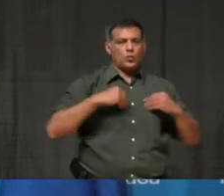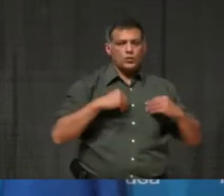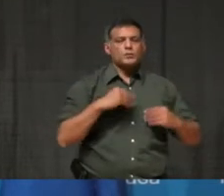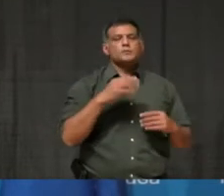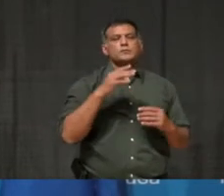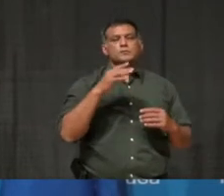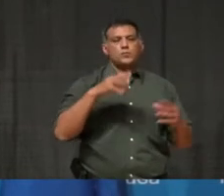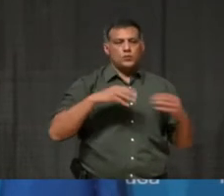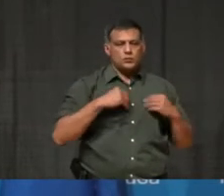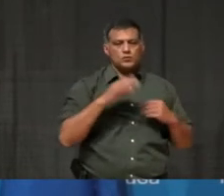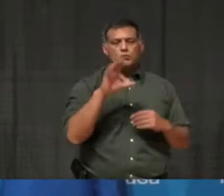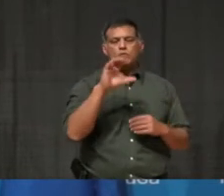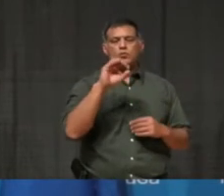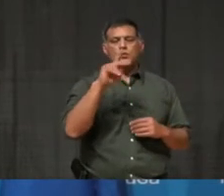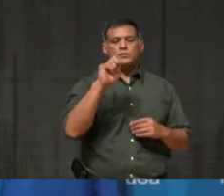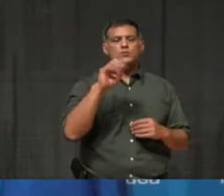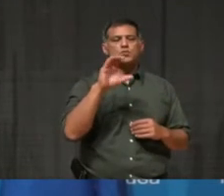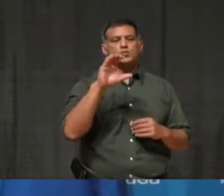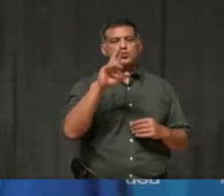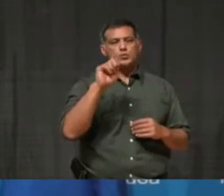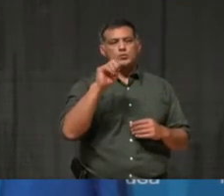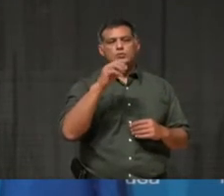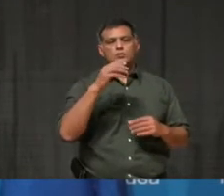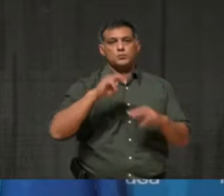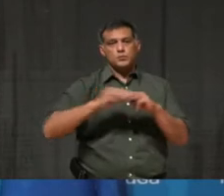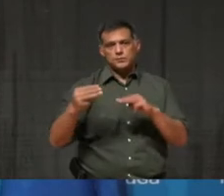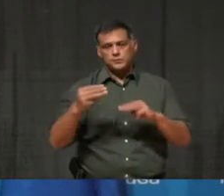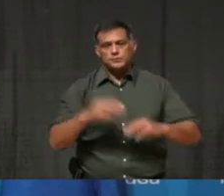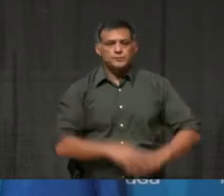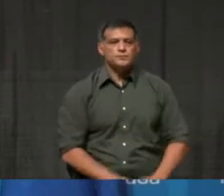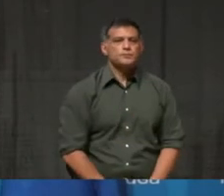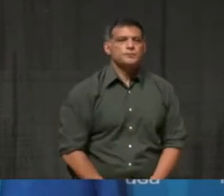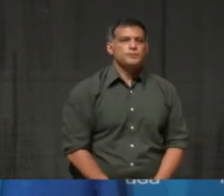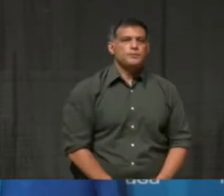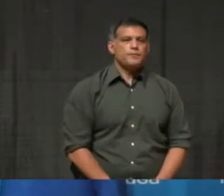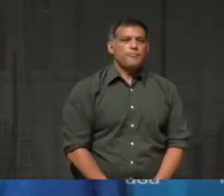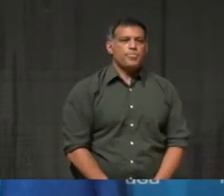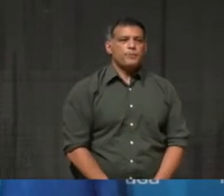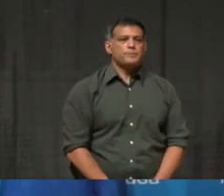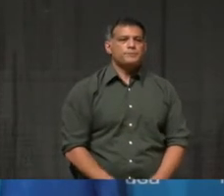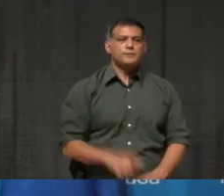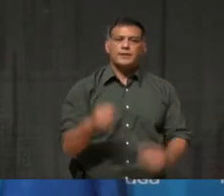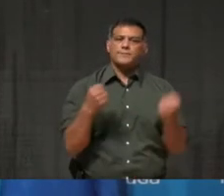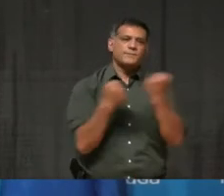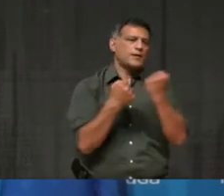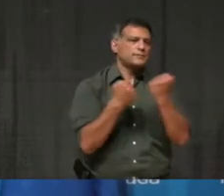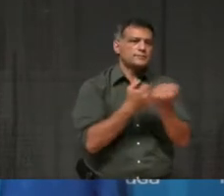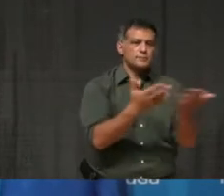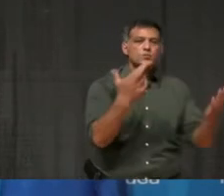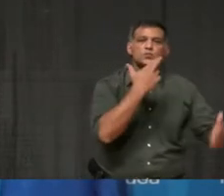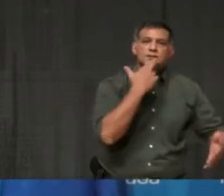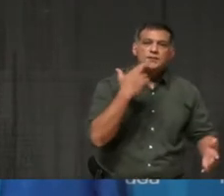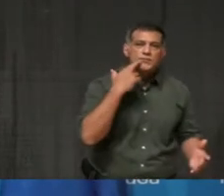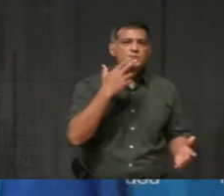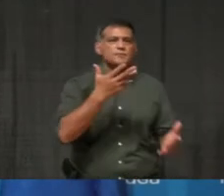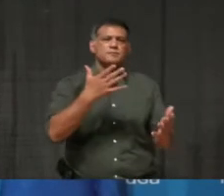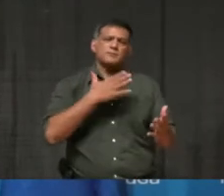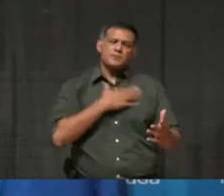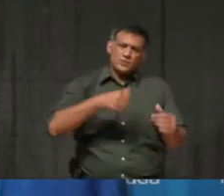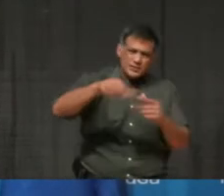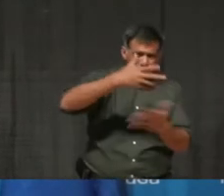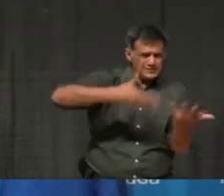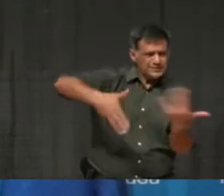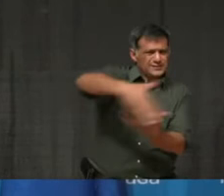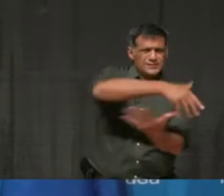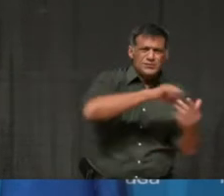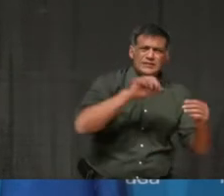has been an incredible advocate for his fellow business owners and those restaurant owners, continuing to push different levels of government to do as